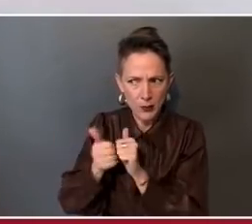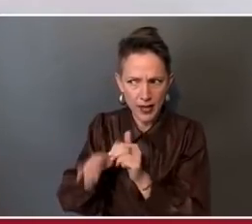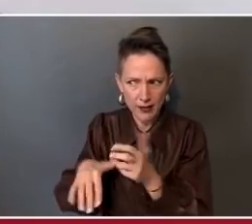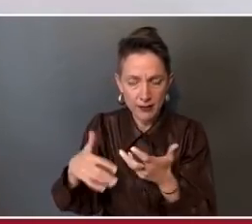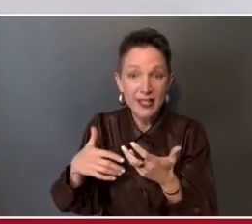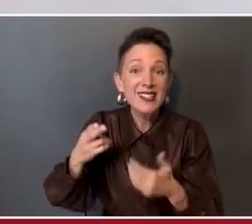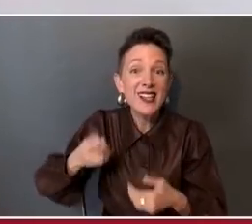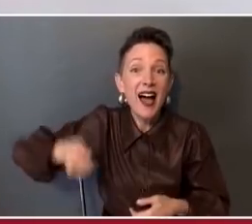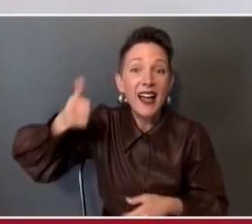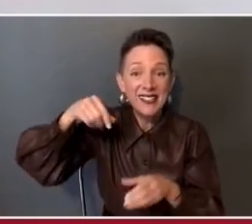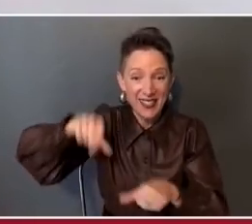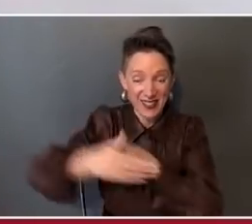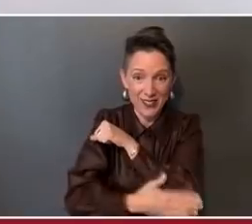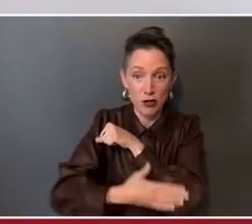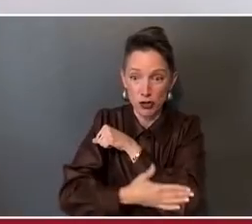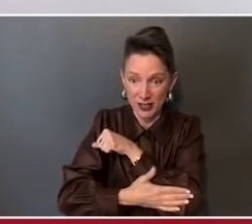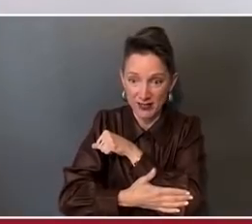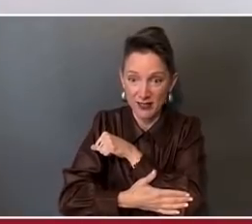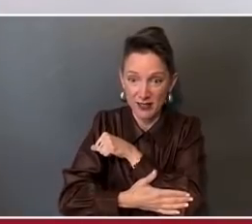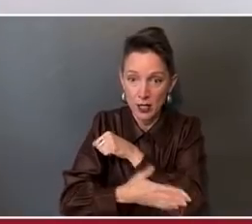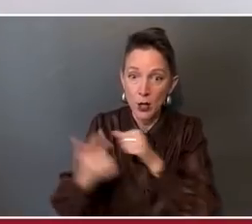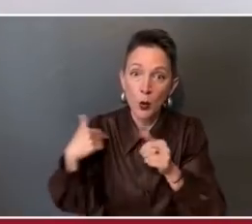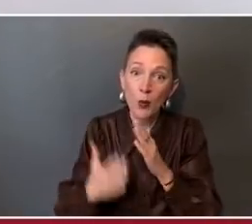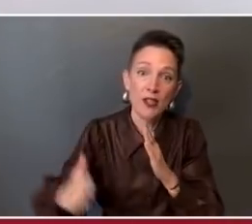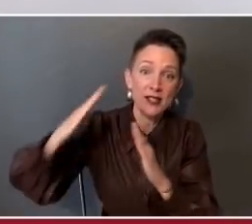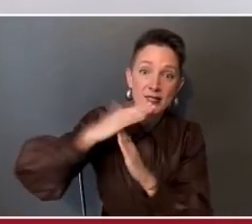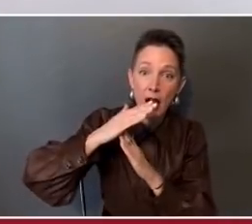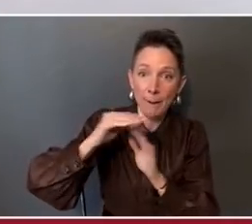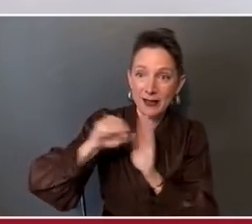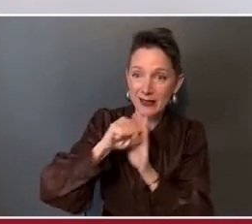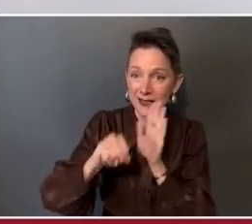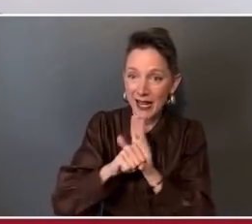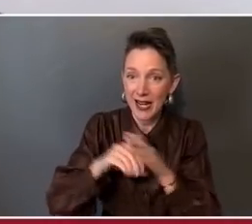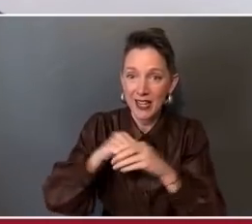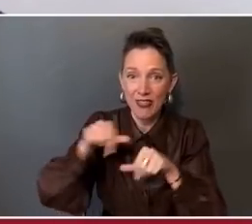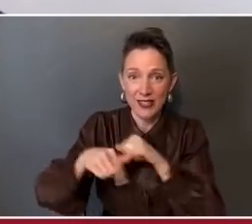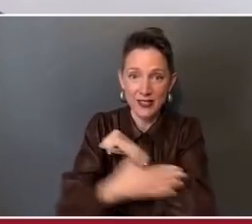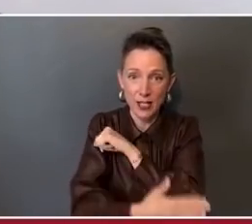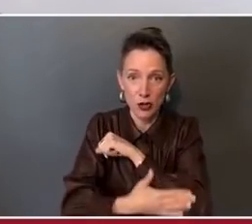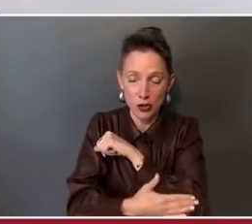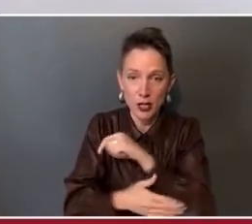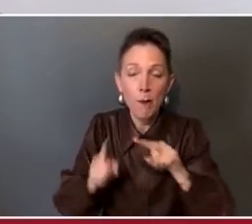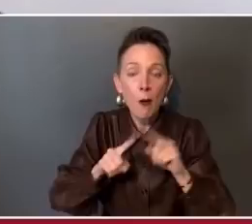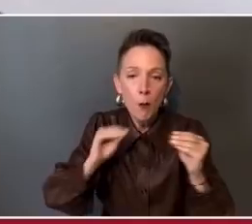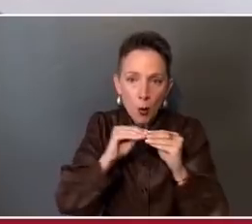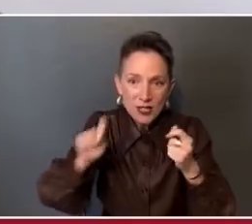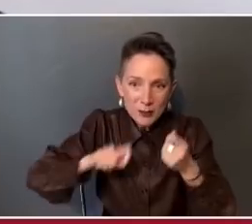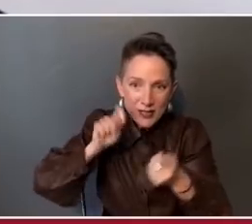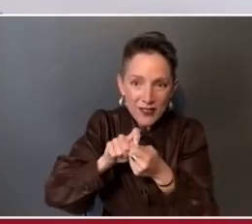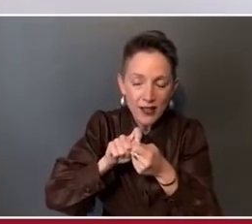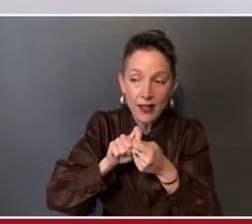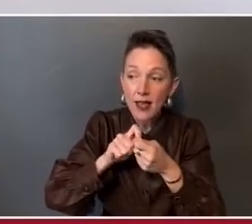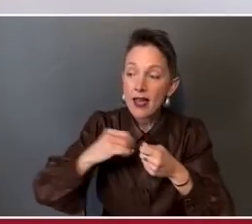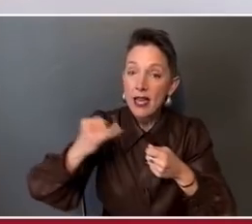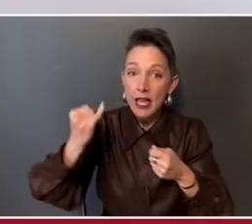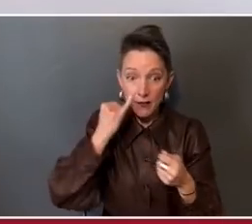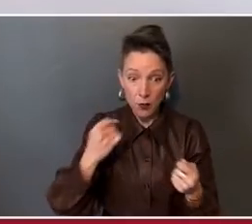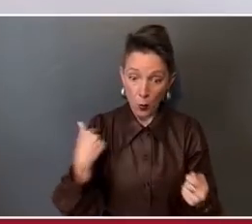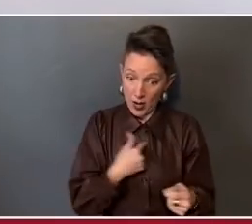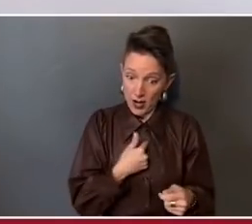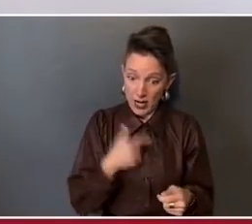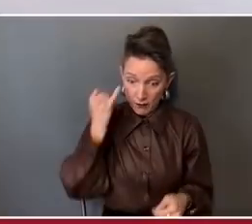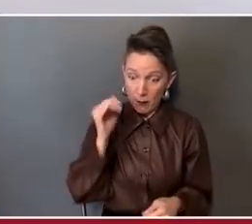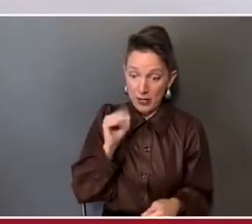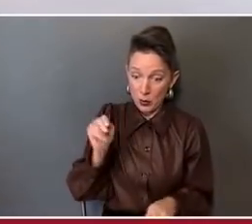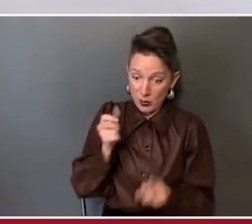highest in the country. We were the top state in the country. But more specifically, had we been a country ourself,